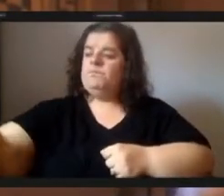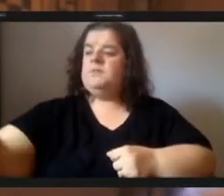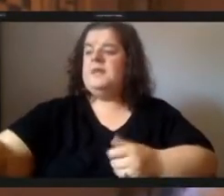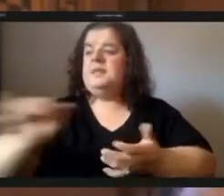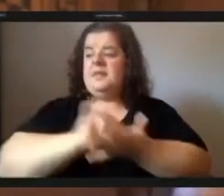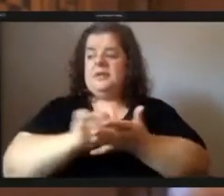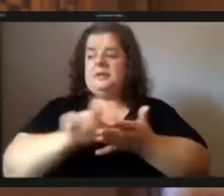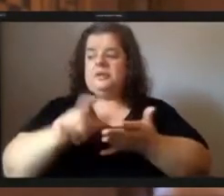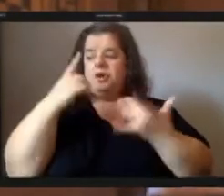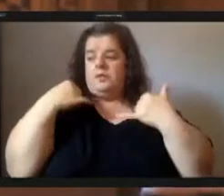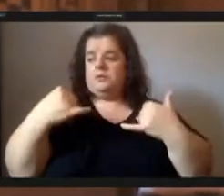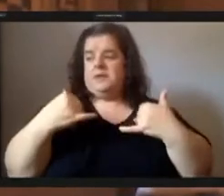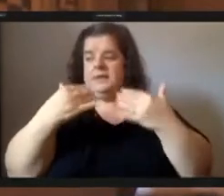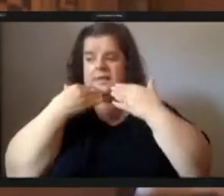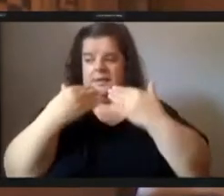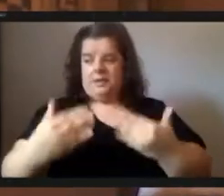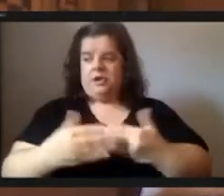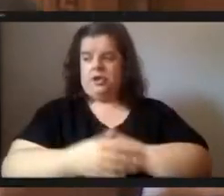thank you